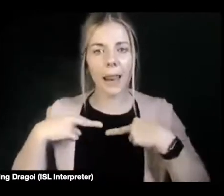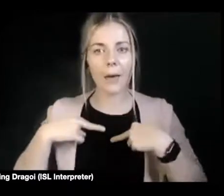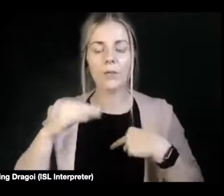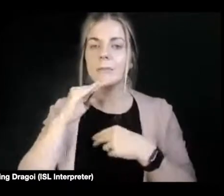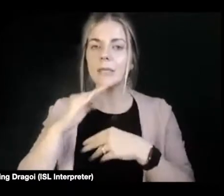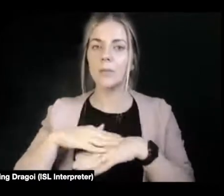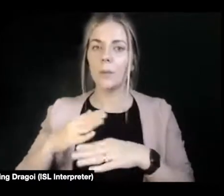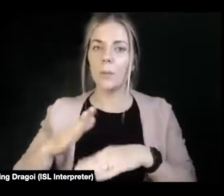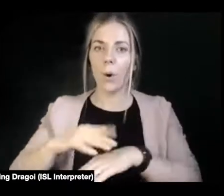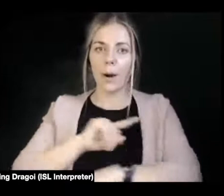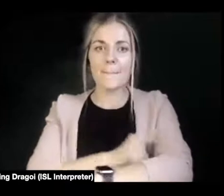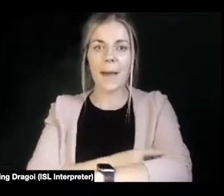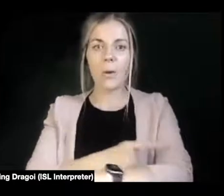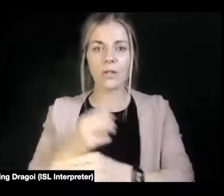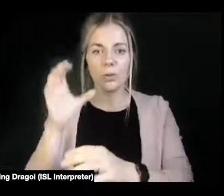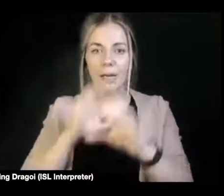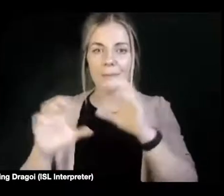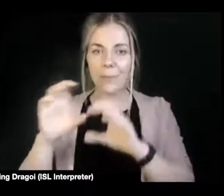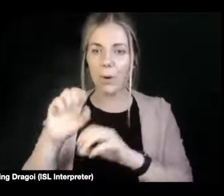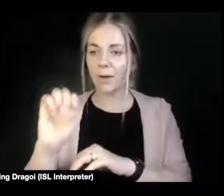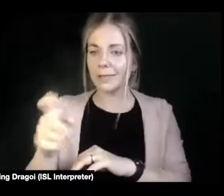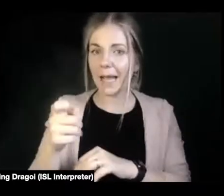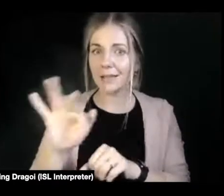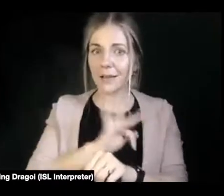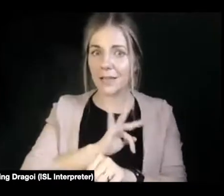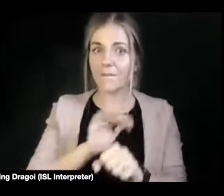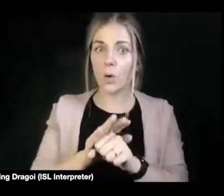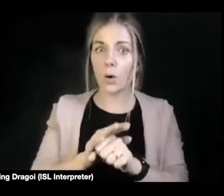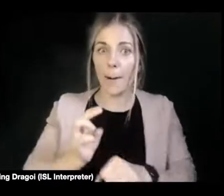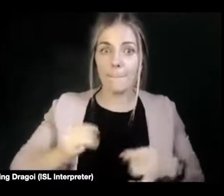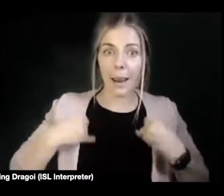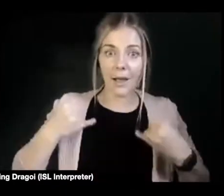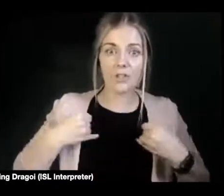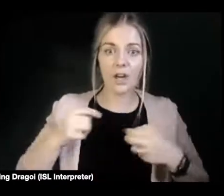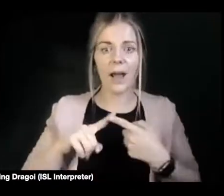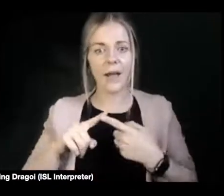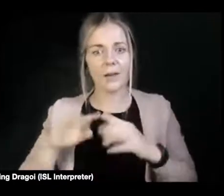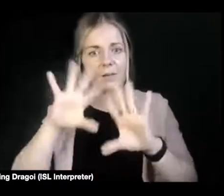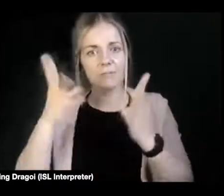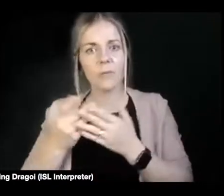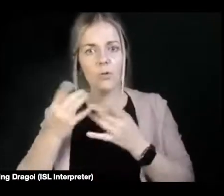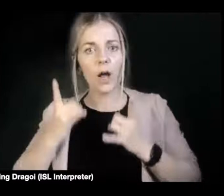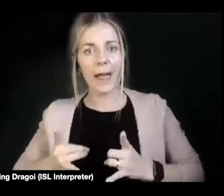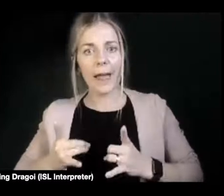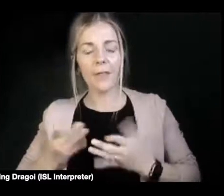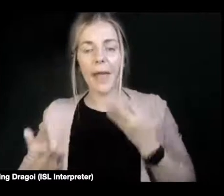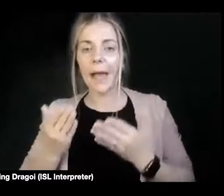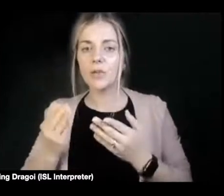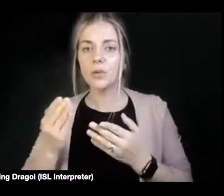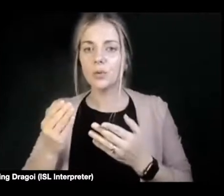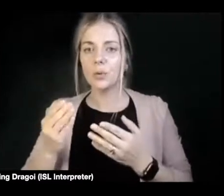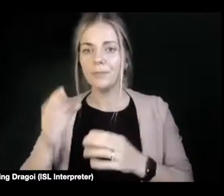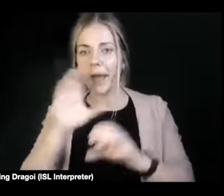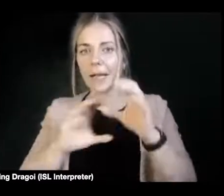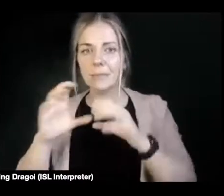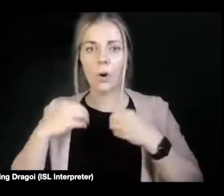itself for pleasure as well as overall health. Part of this could be exploring our own body through the use of sex aids or adult sex toys, as